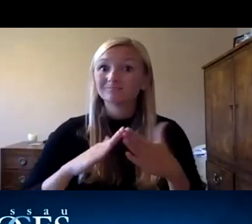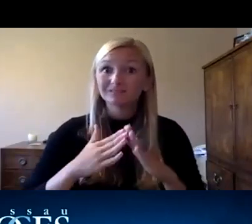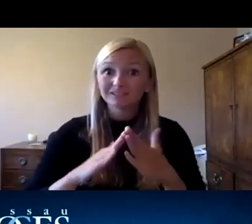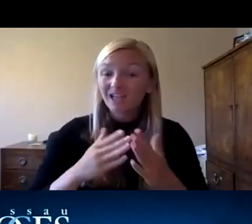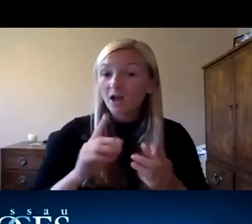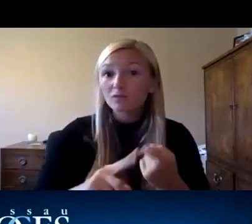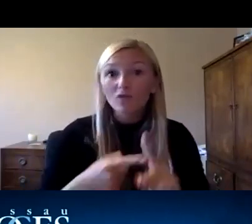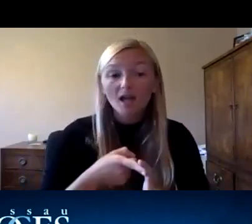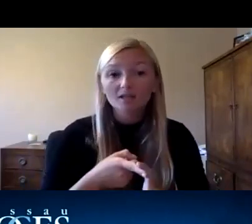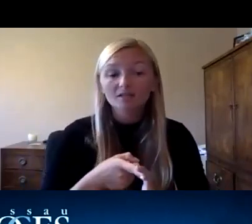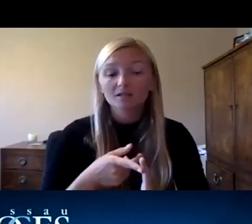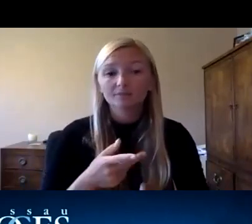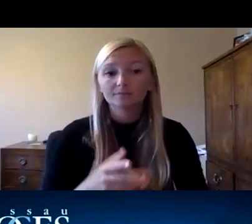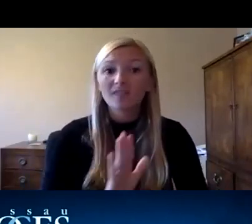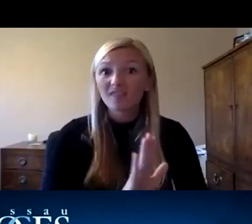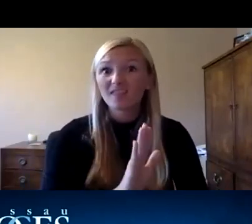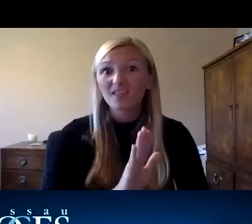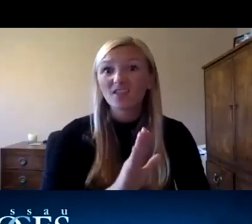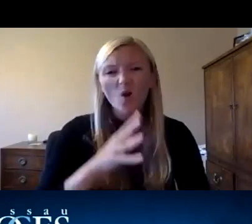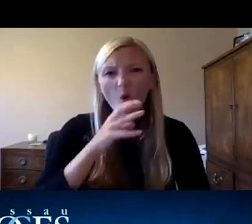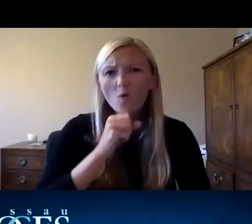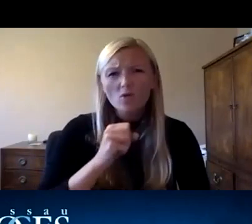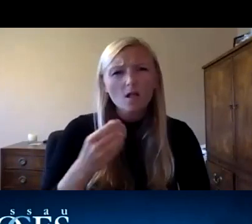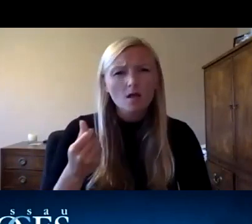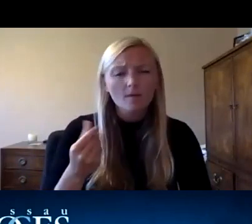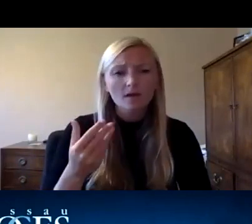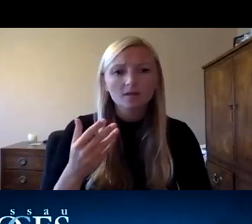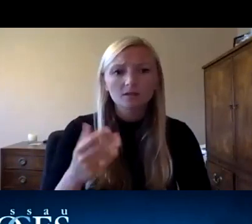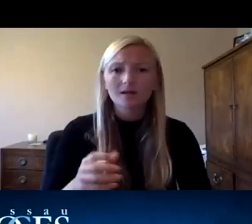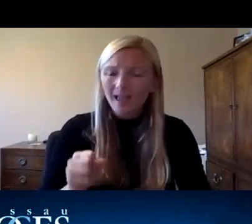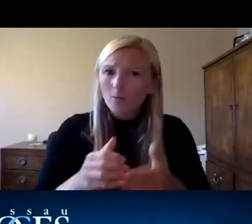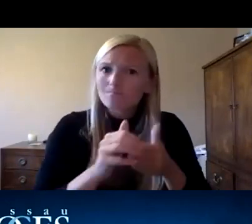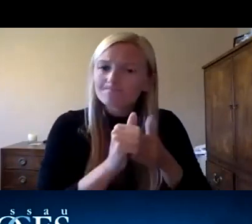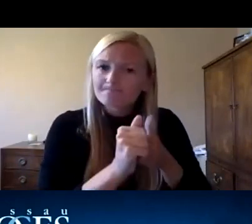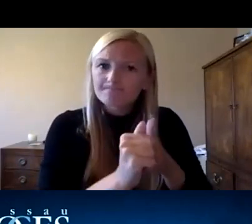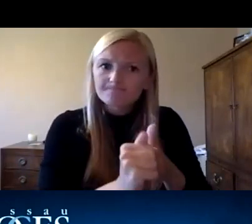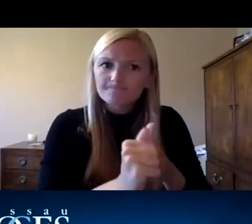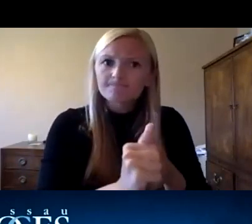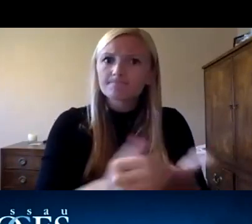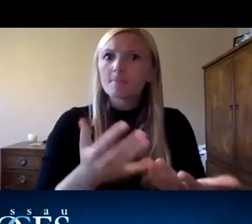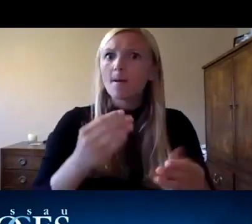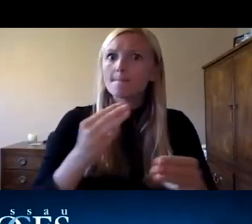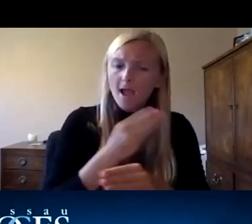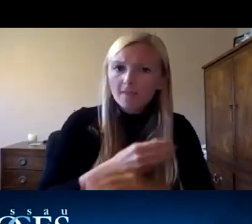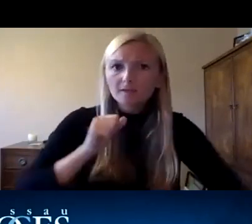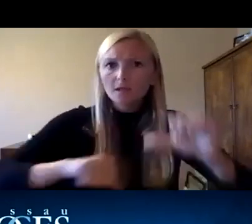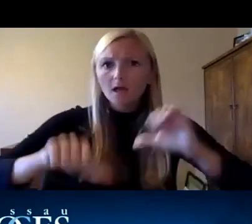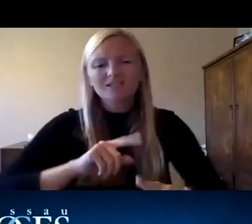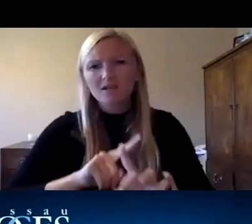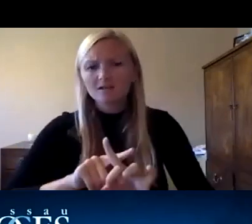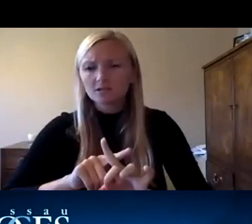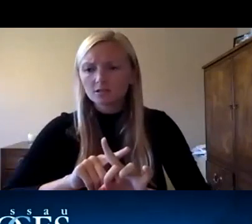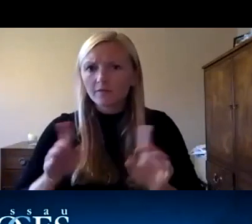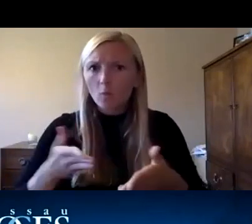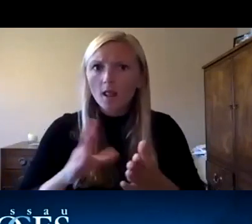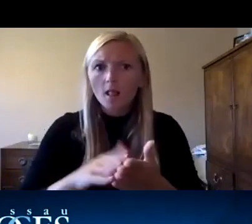friends and and teammates who are a little bit older than i was to help me guide them guide me through math and science and english in a different way and i thought that